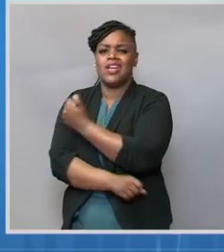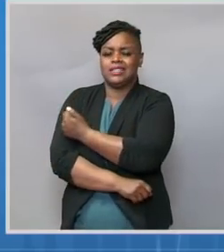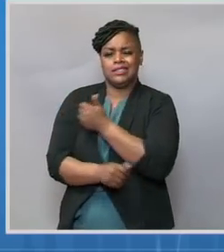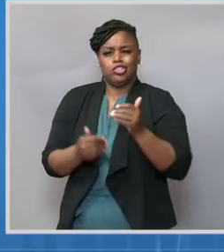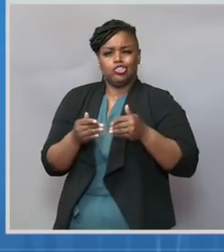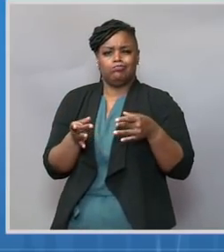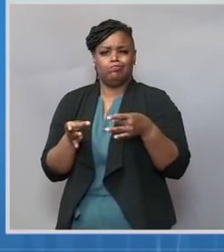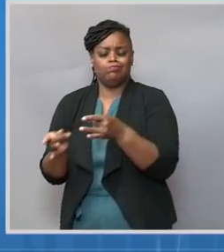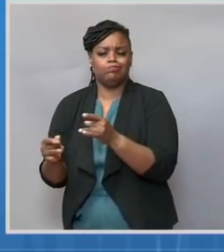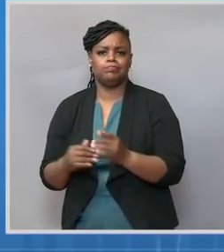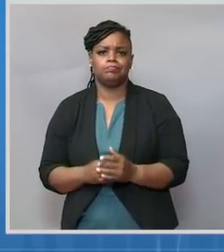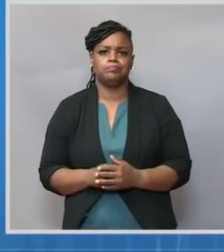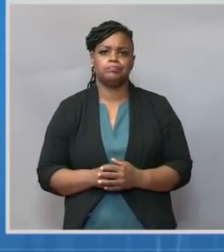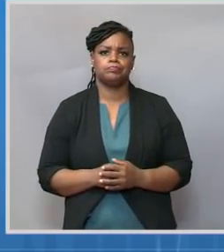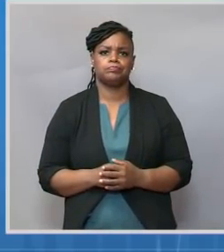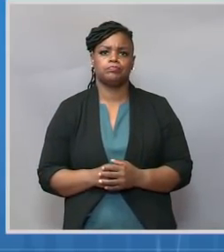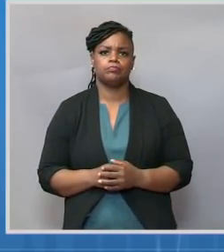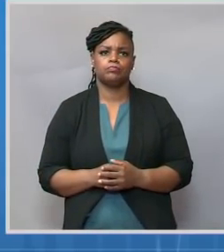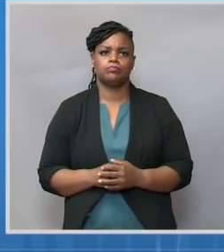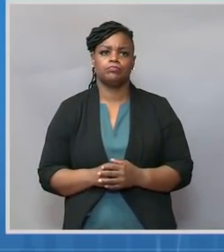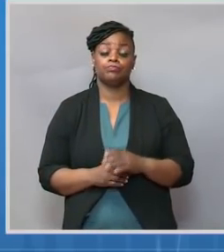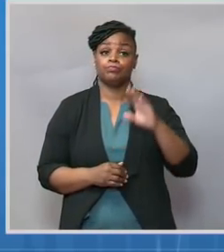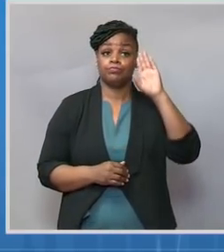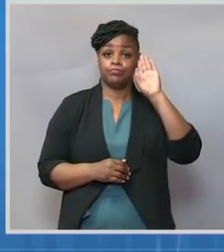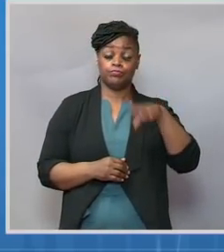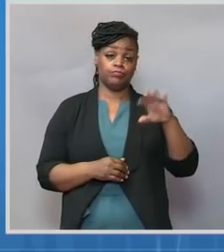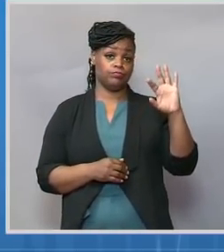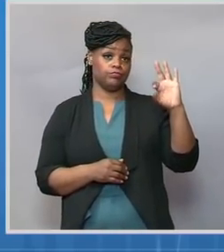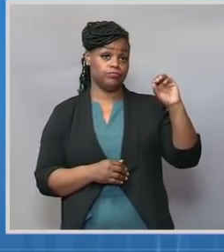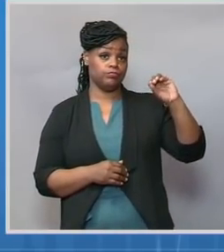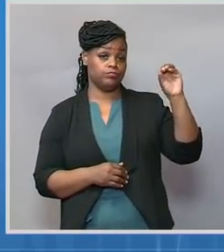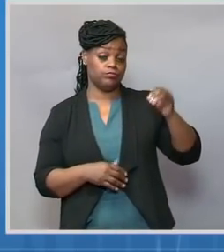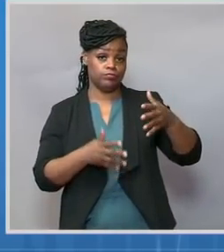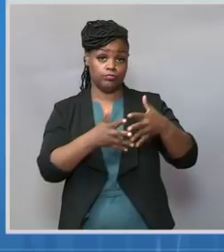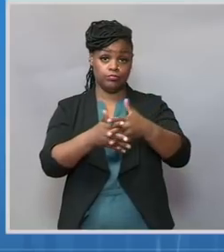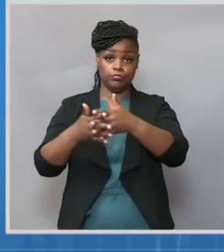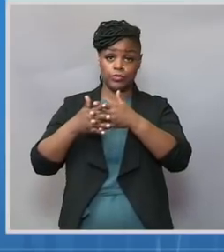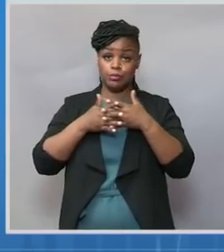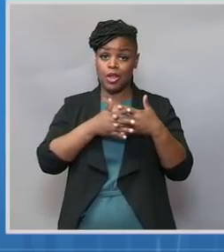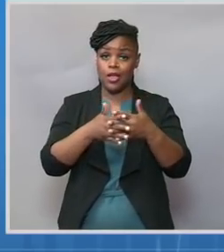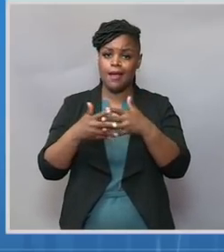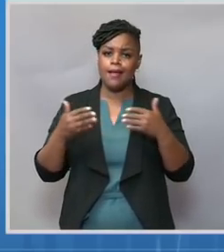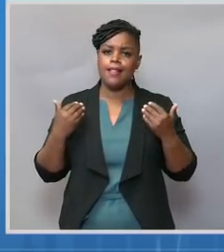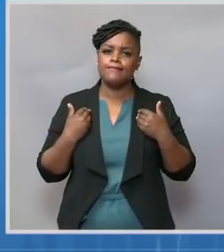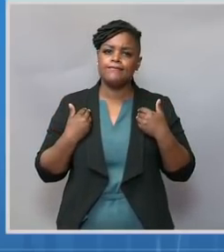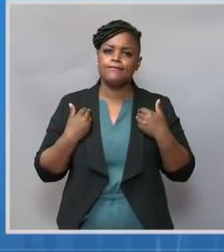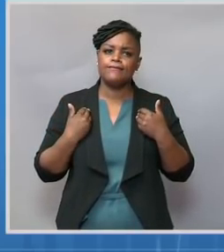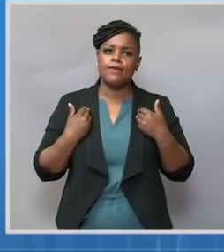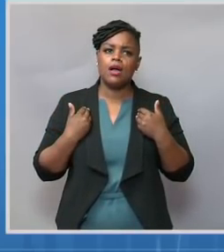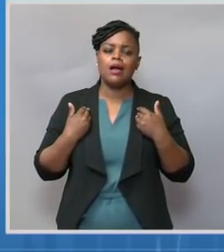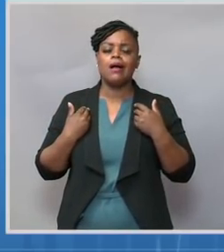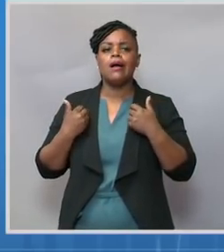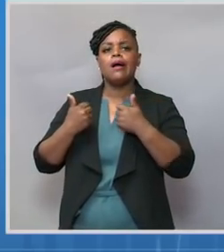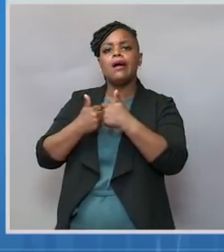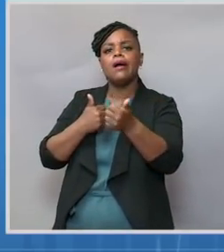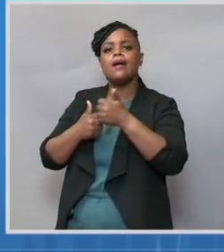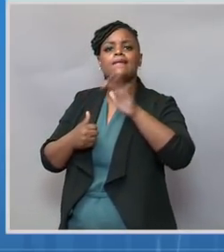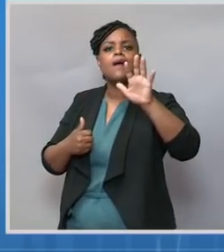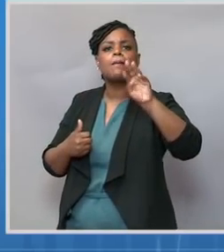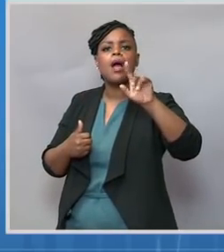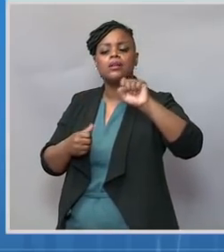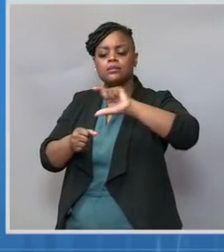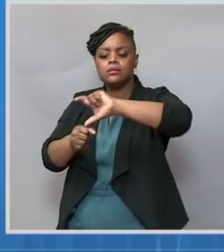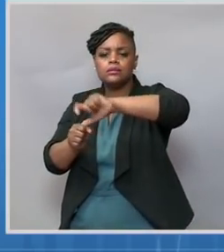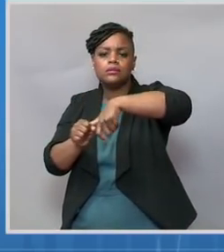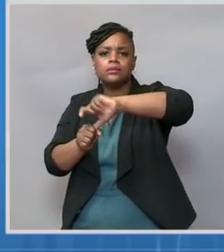I noted a moment ago that 90 percent of Americans have a vaccine site within five miles of where they live. And we